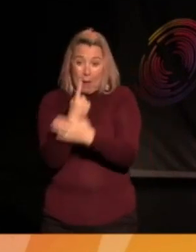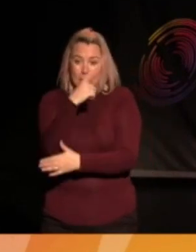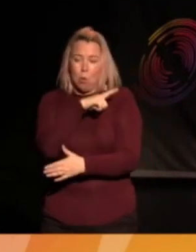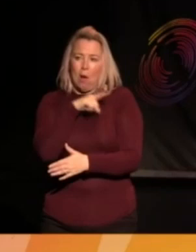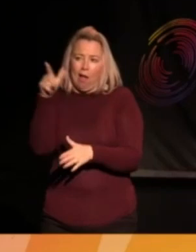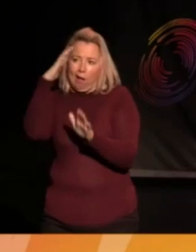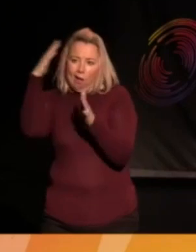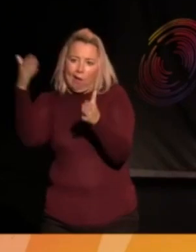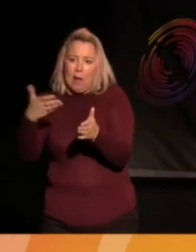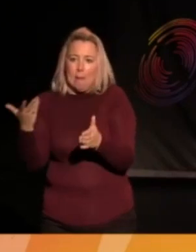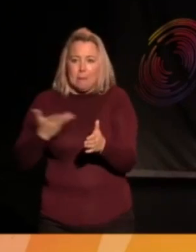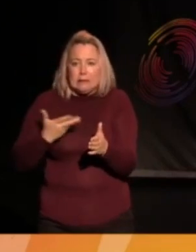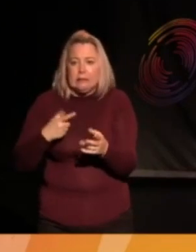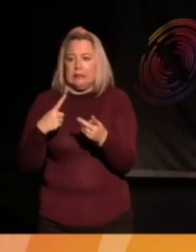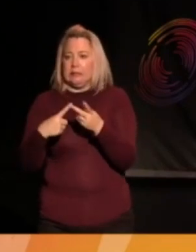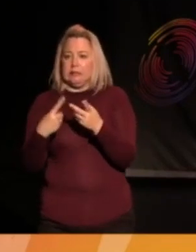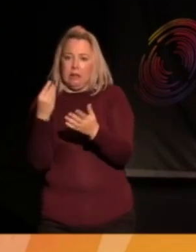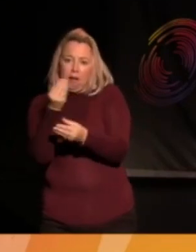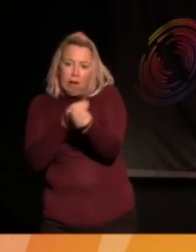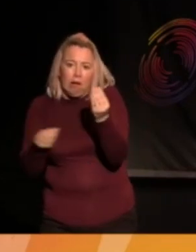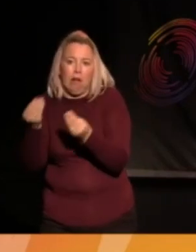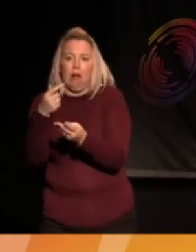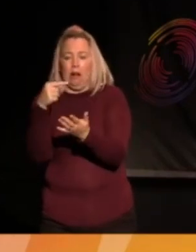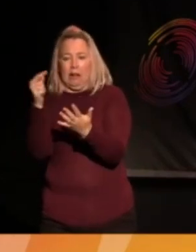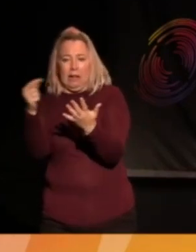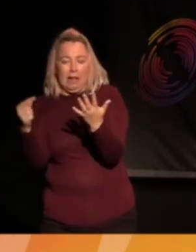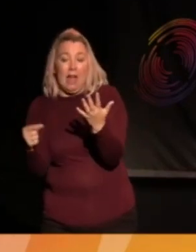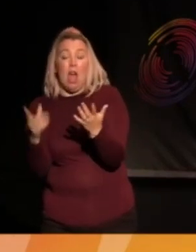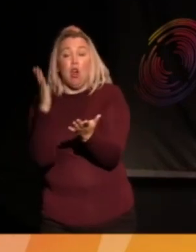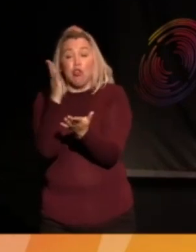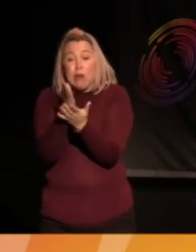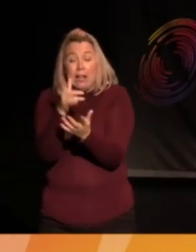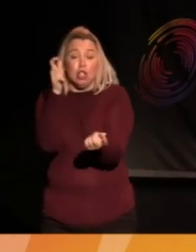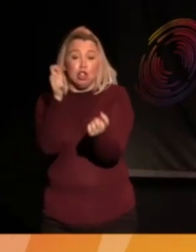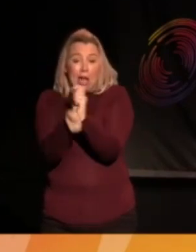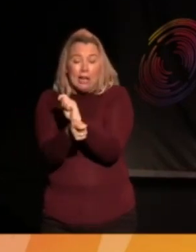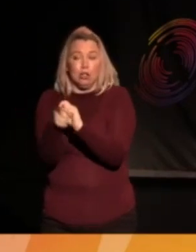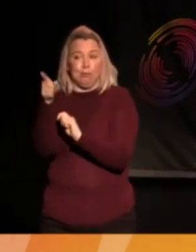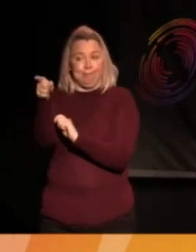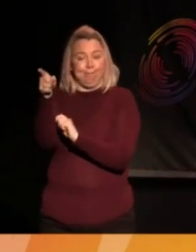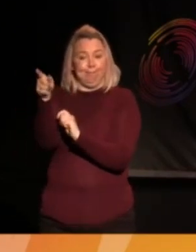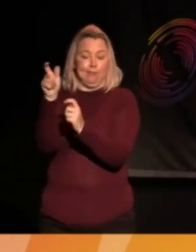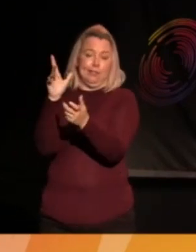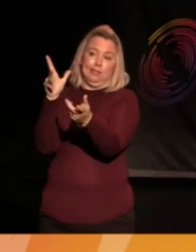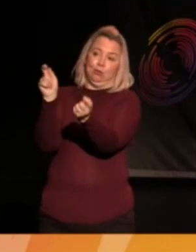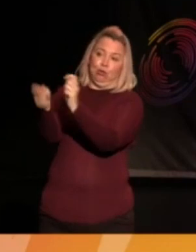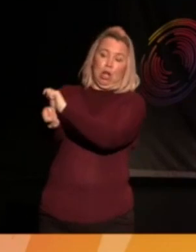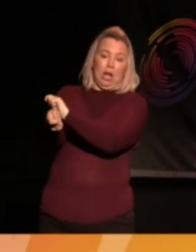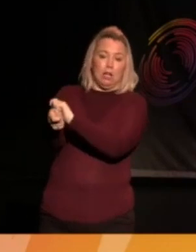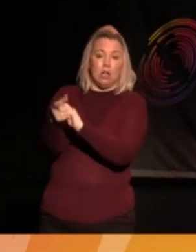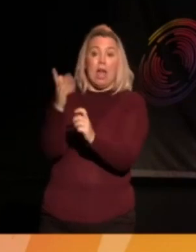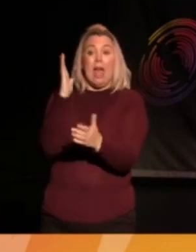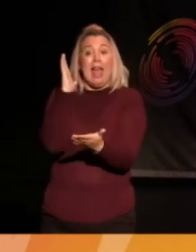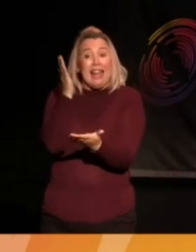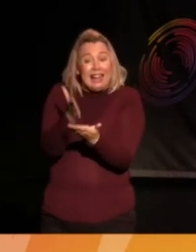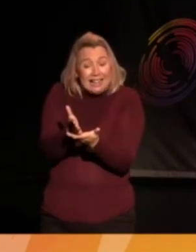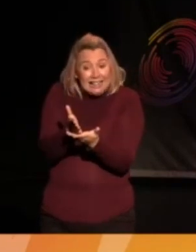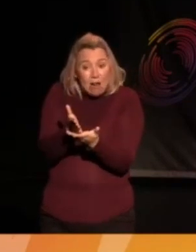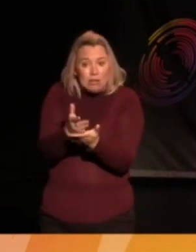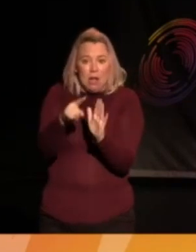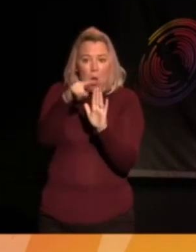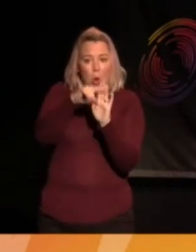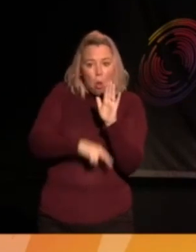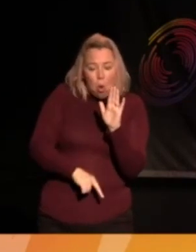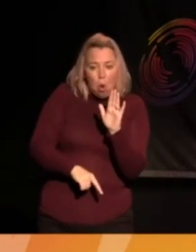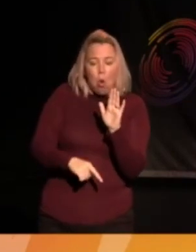country, anywhere. And I think that's where change is, real change is needed. You need to start to guarantee things in law.